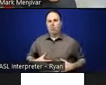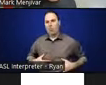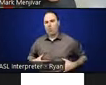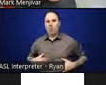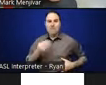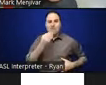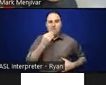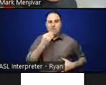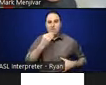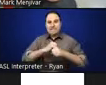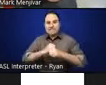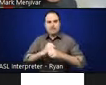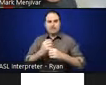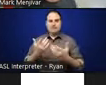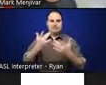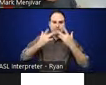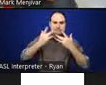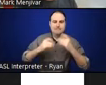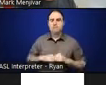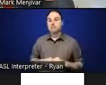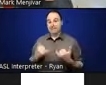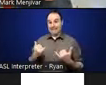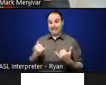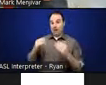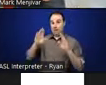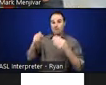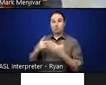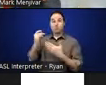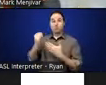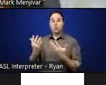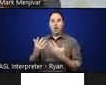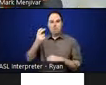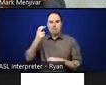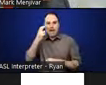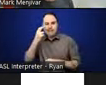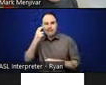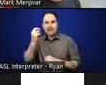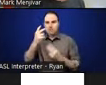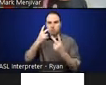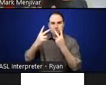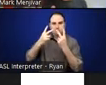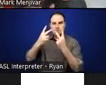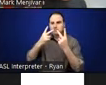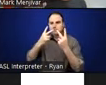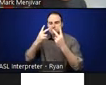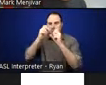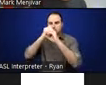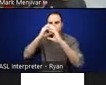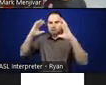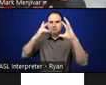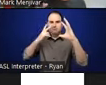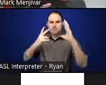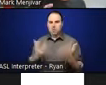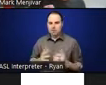And his most recent project is on blindness and perception, which you can see this photograph here. When I worked with Michael for those five years